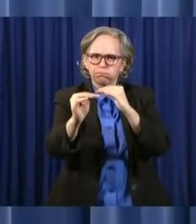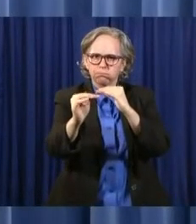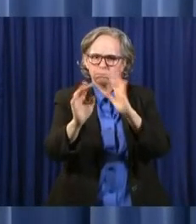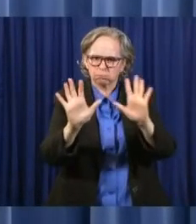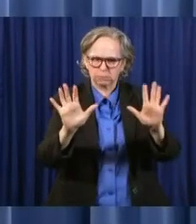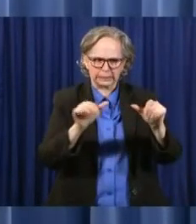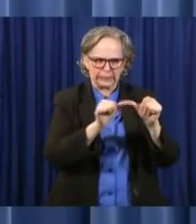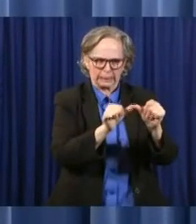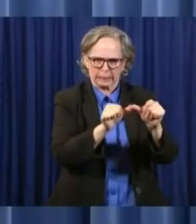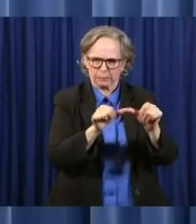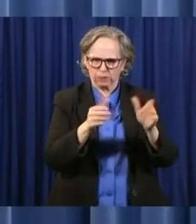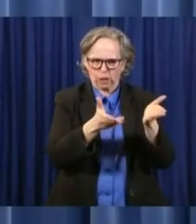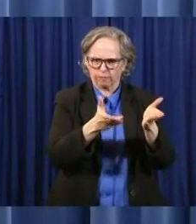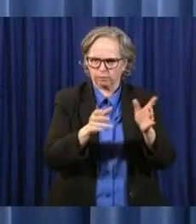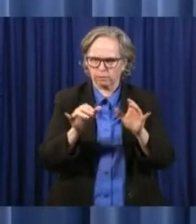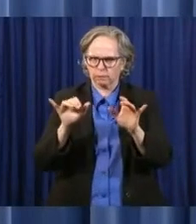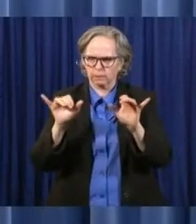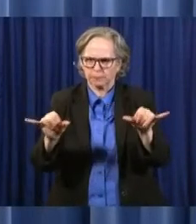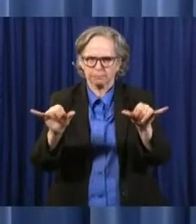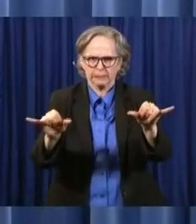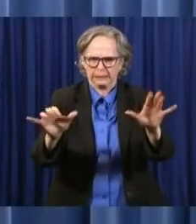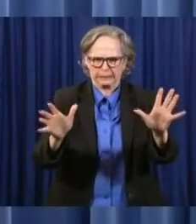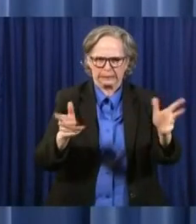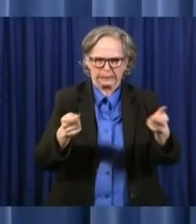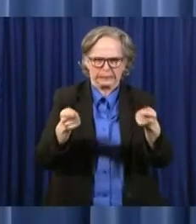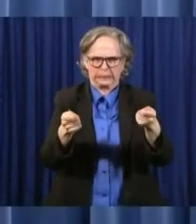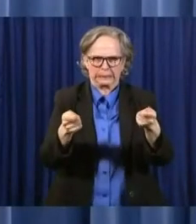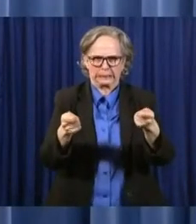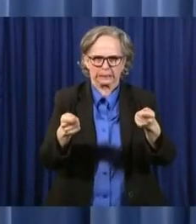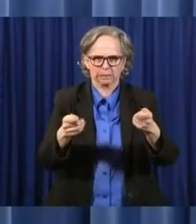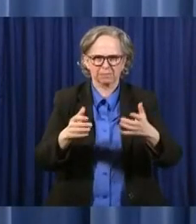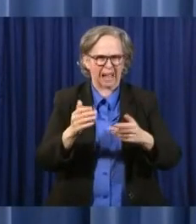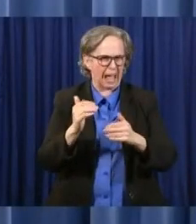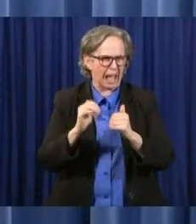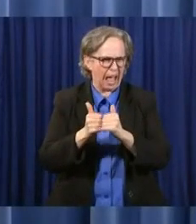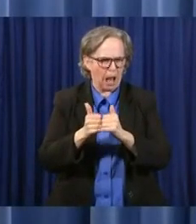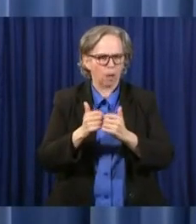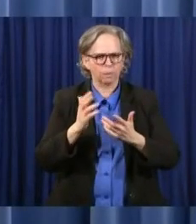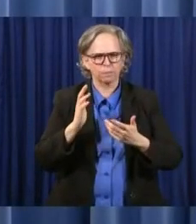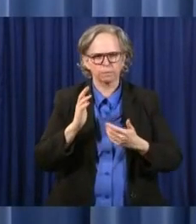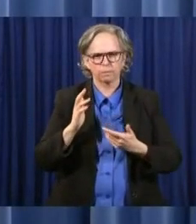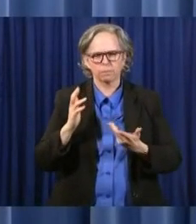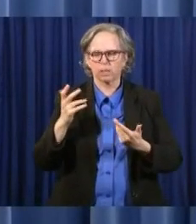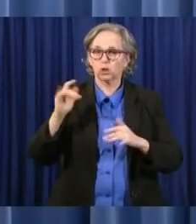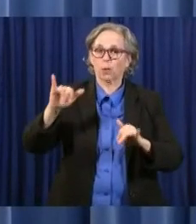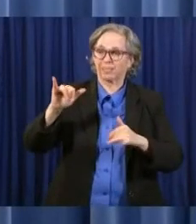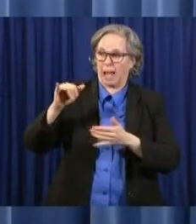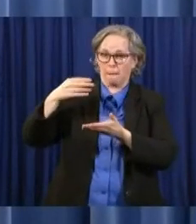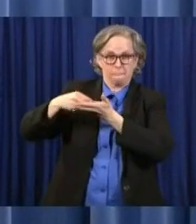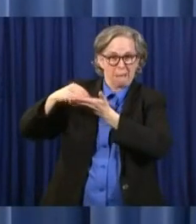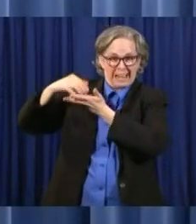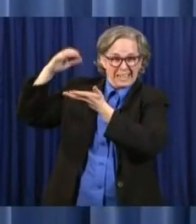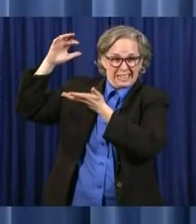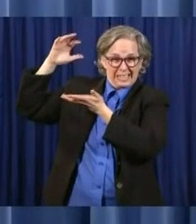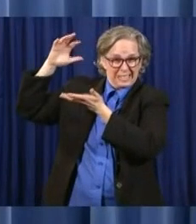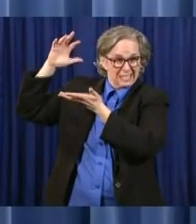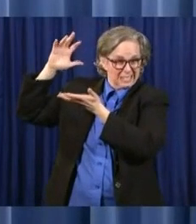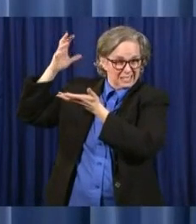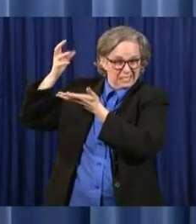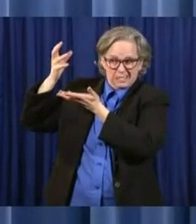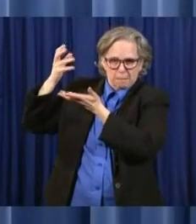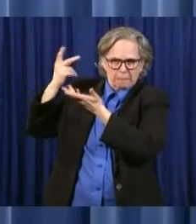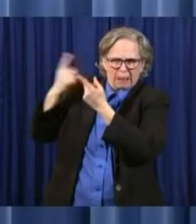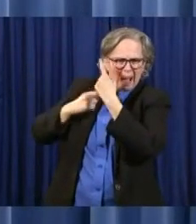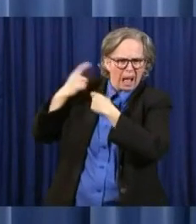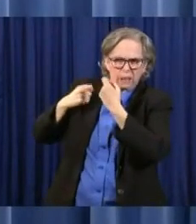Let me, again, return to the rainy day fund, because I know we've received a lot of questions. Are you going to pull down the